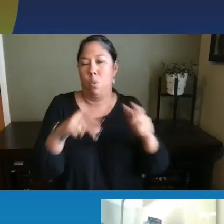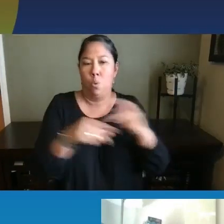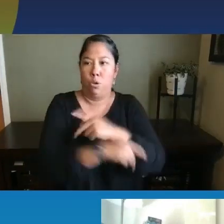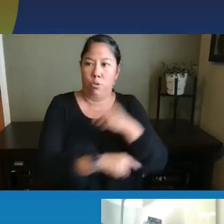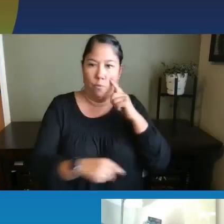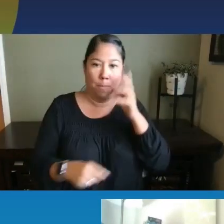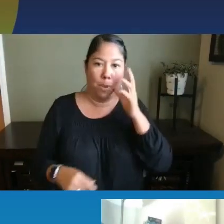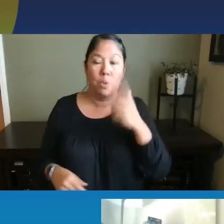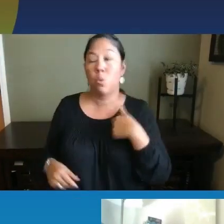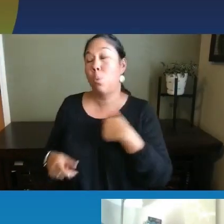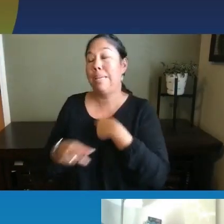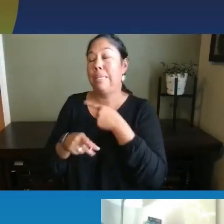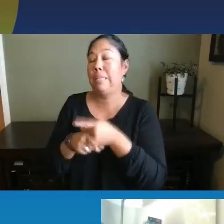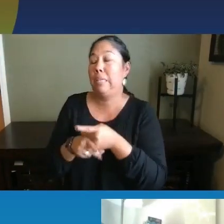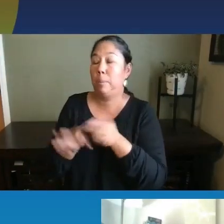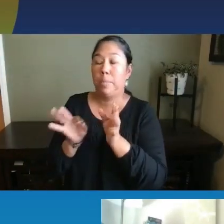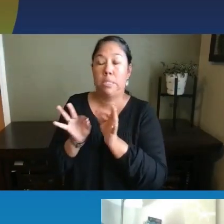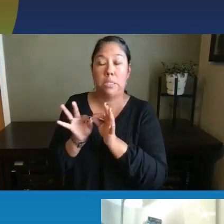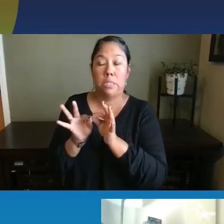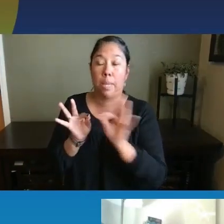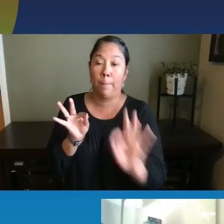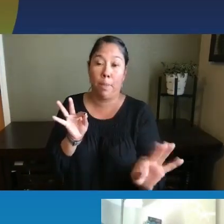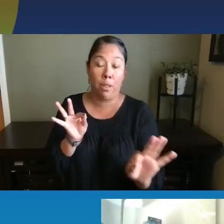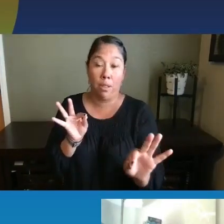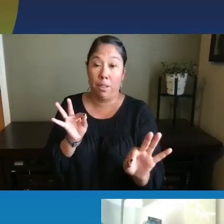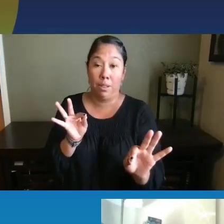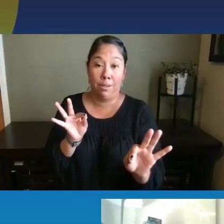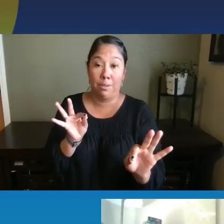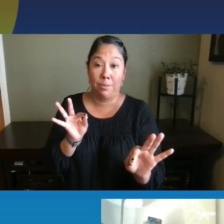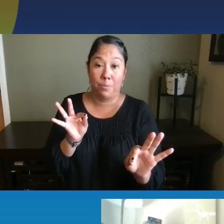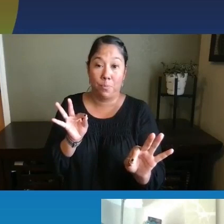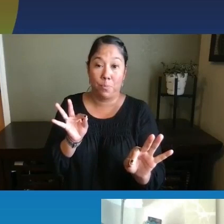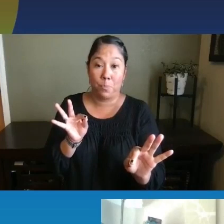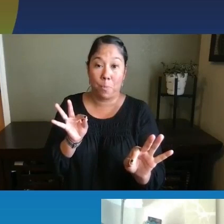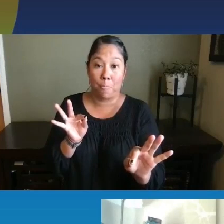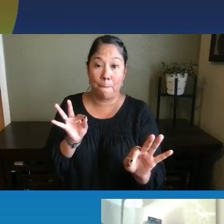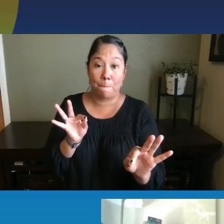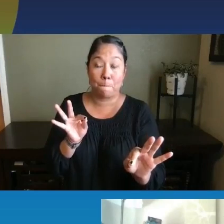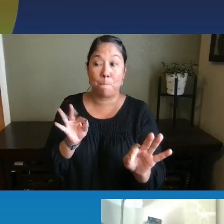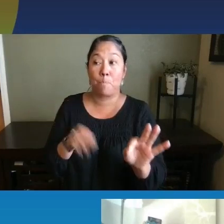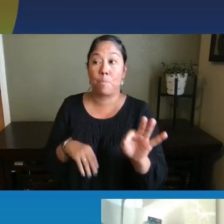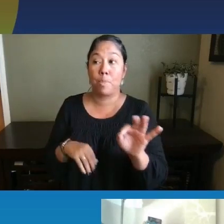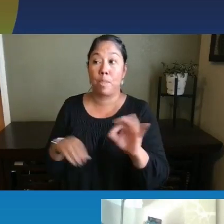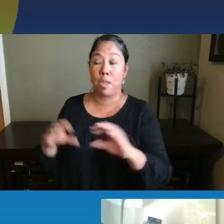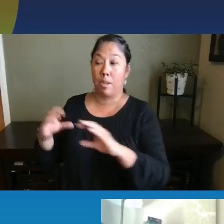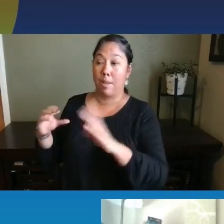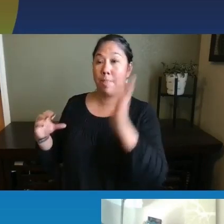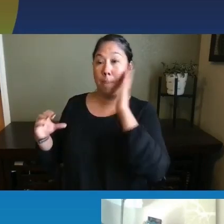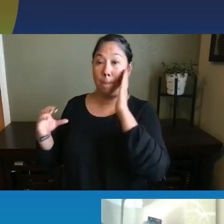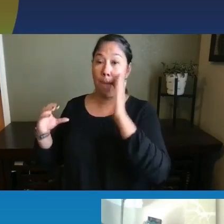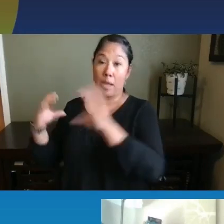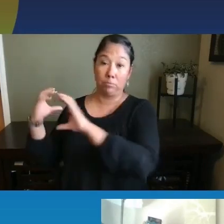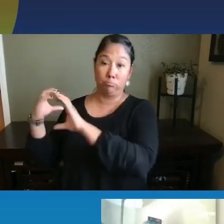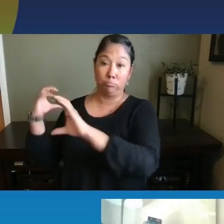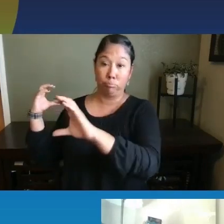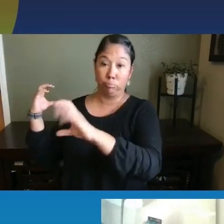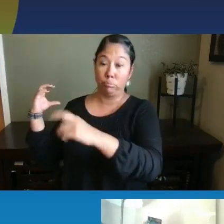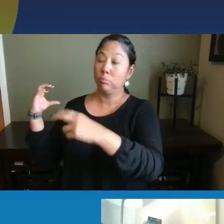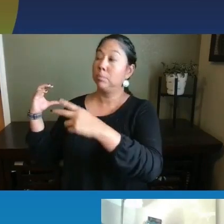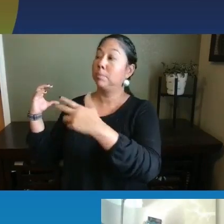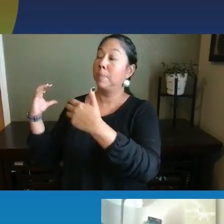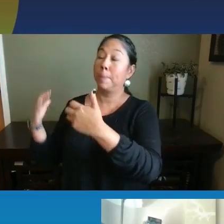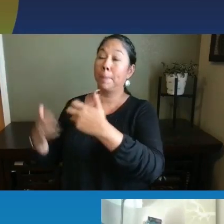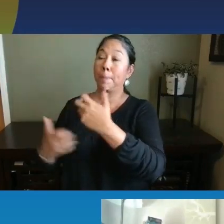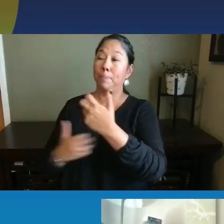just keep it so simple. I mean, literally sitting next to the incubator and doing kangaroo care, putting the baby against your